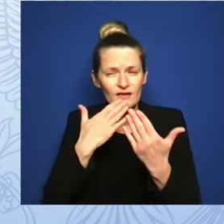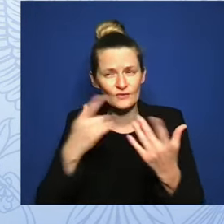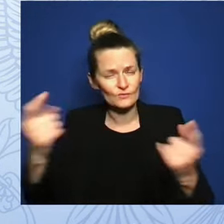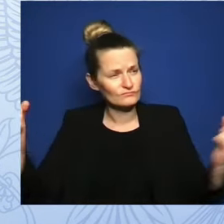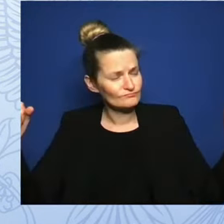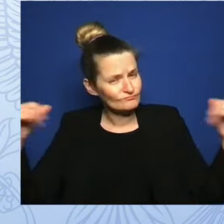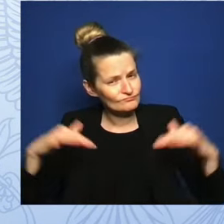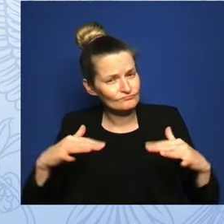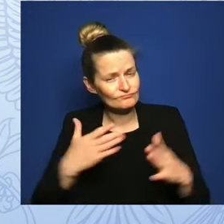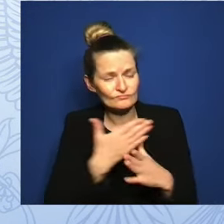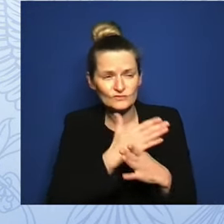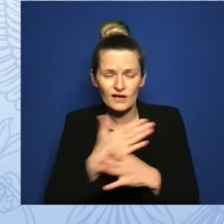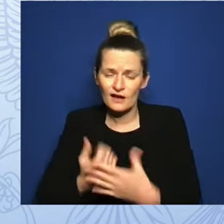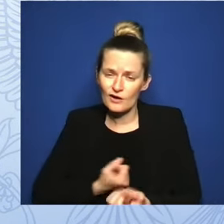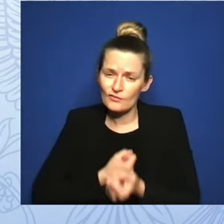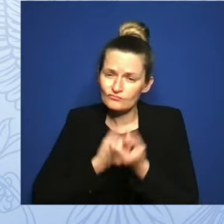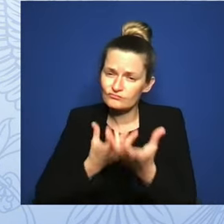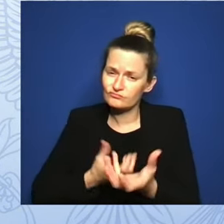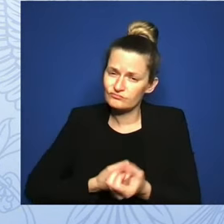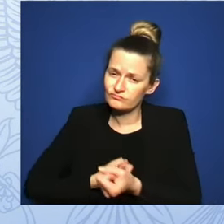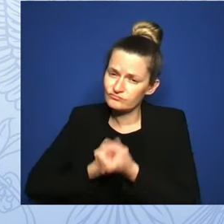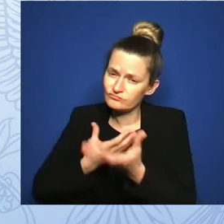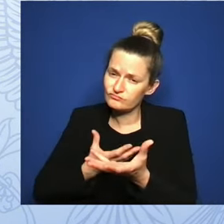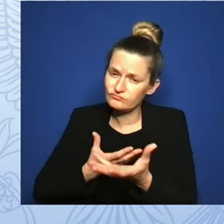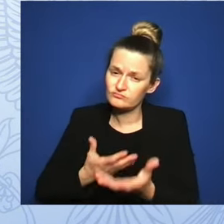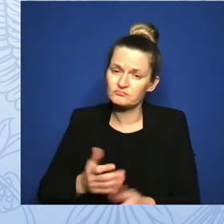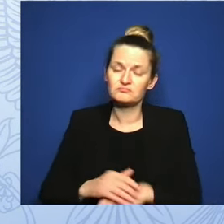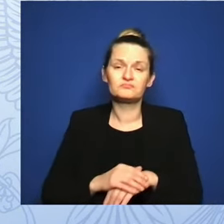give the press a moment to depart, and then we're going to continue our conversation.